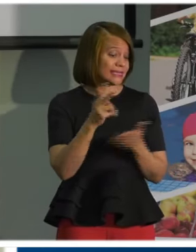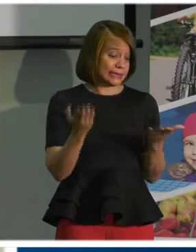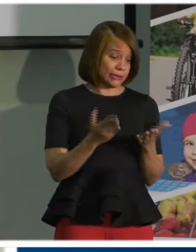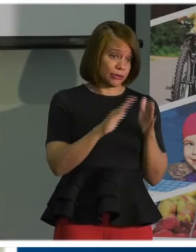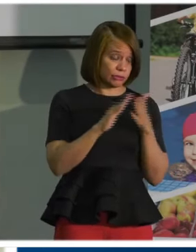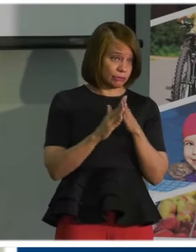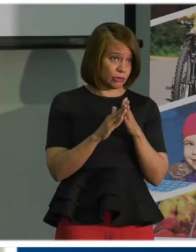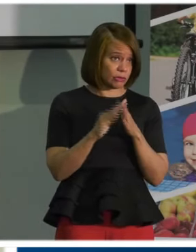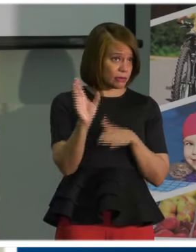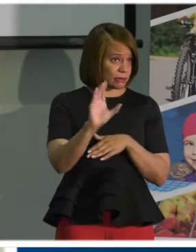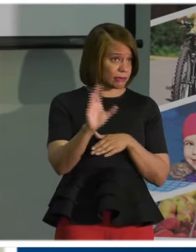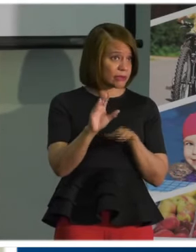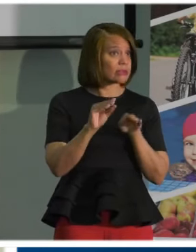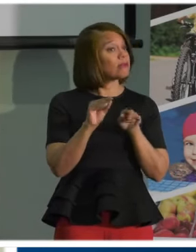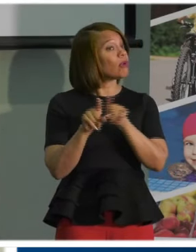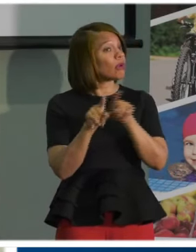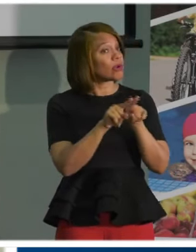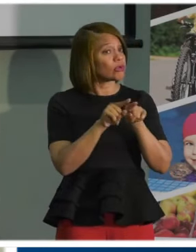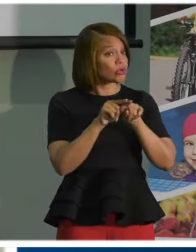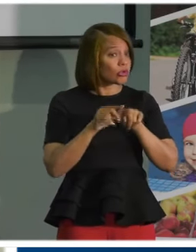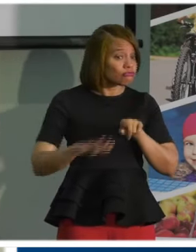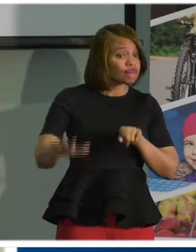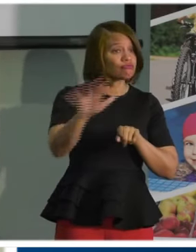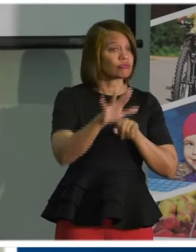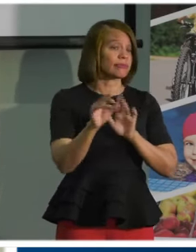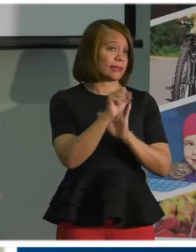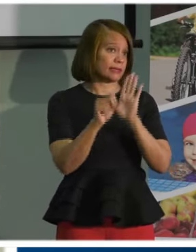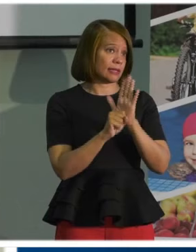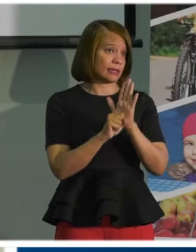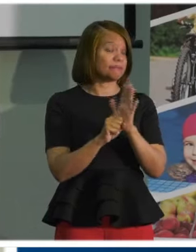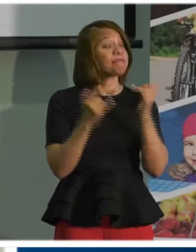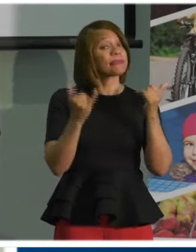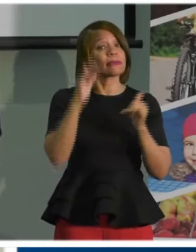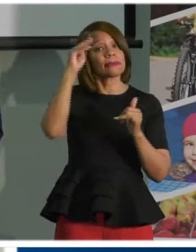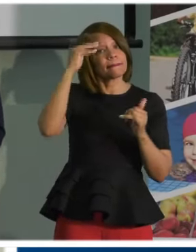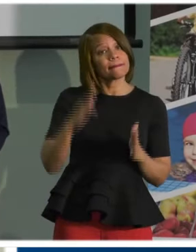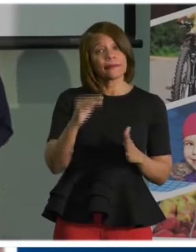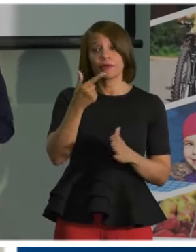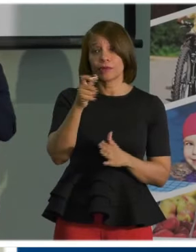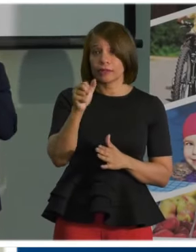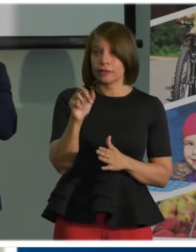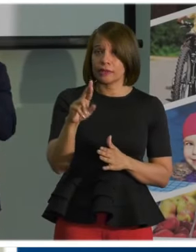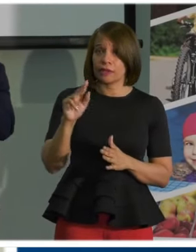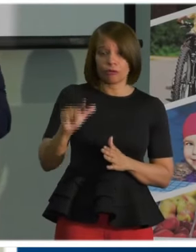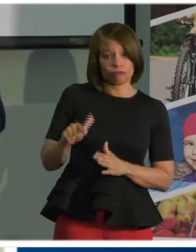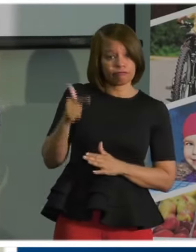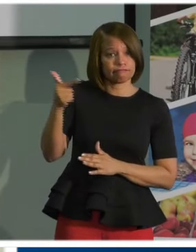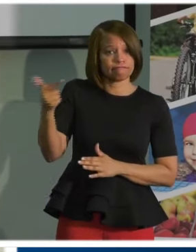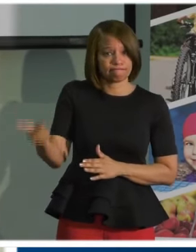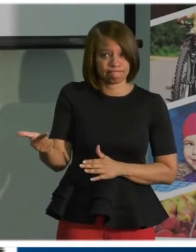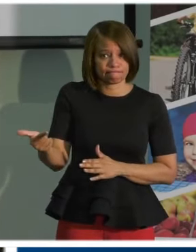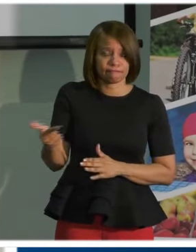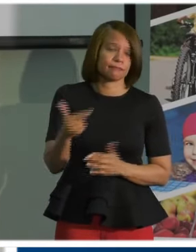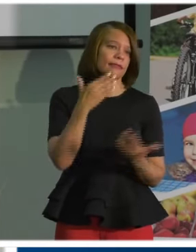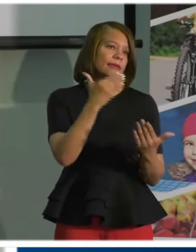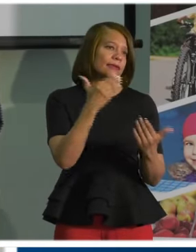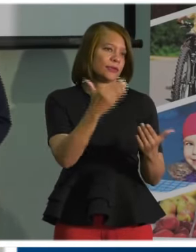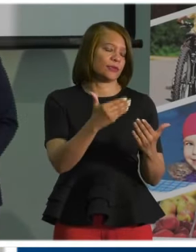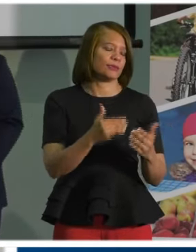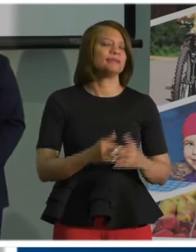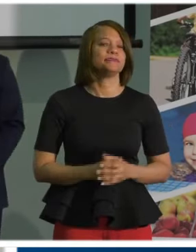So now I'd like to invite Mayor Andrew Ginther to the podium for an important announcement about COVID-19. Thank you.